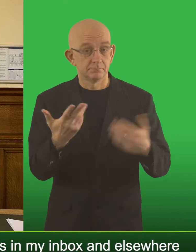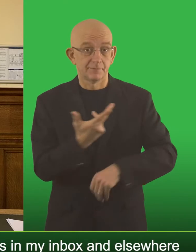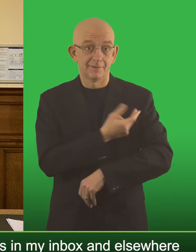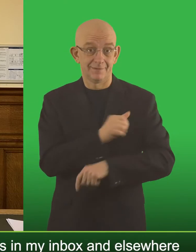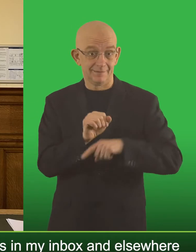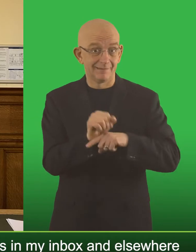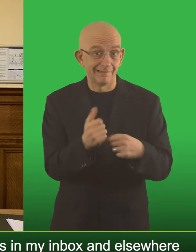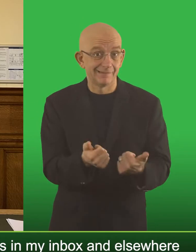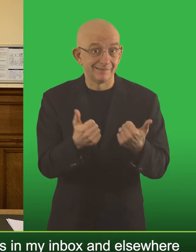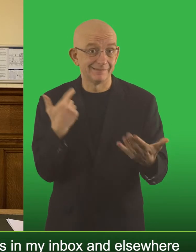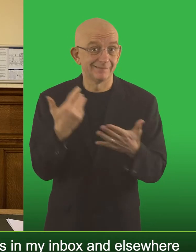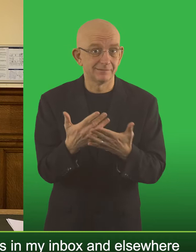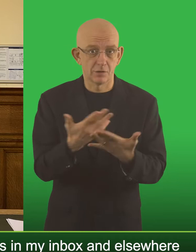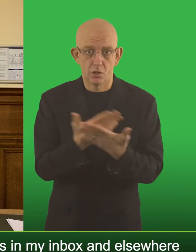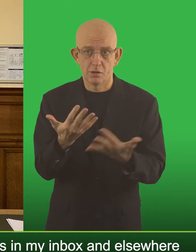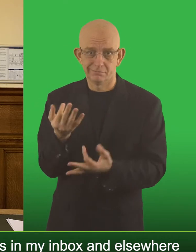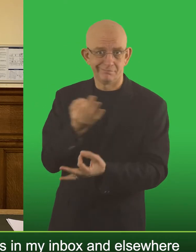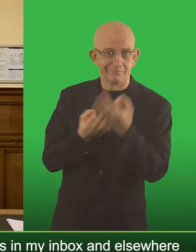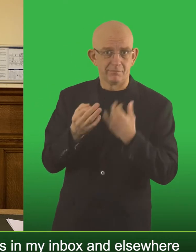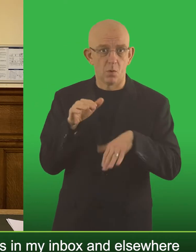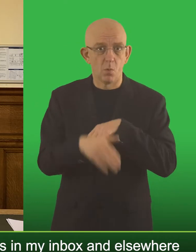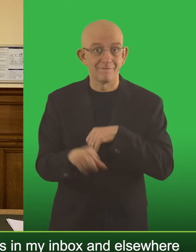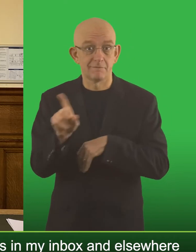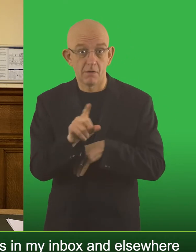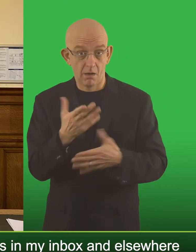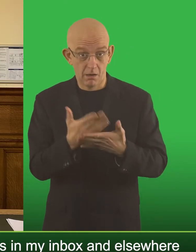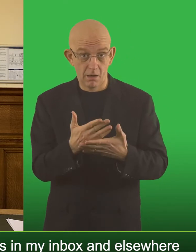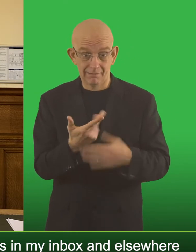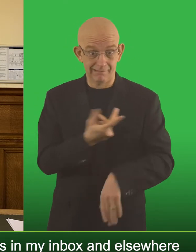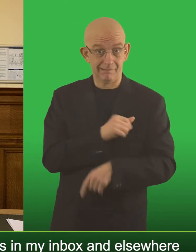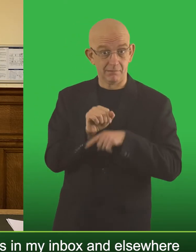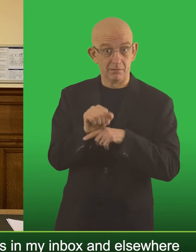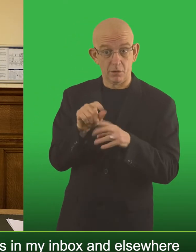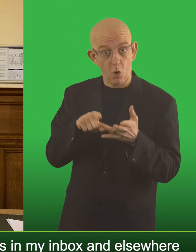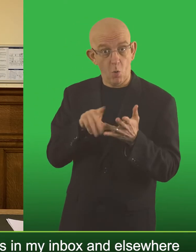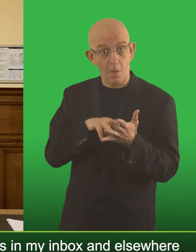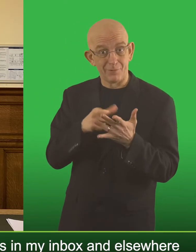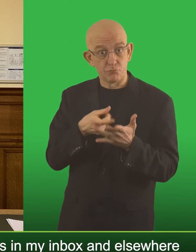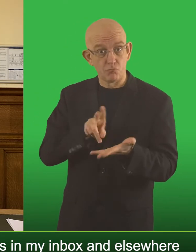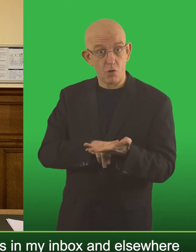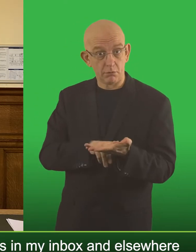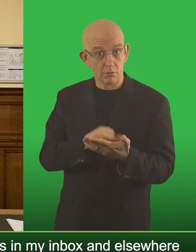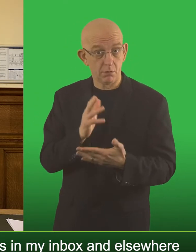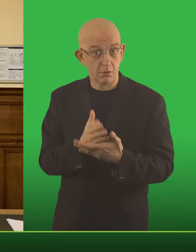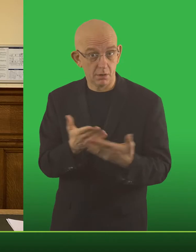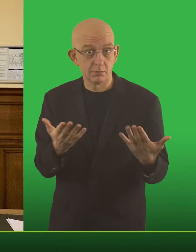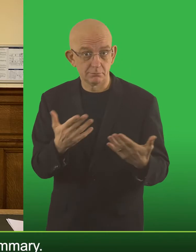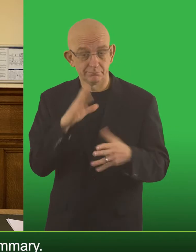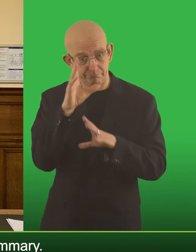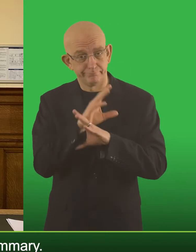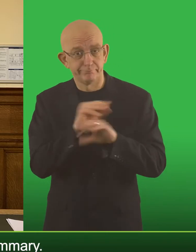So on vaccine effectiveness, lots of questions in my inbox and elsewhere on the effectiveness of the vaccine against Omicron.